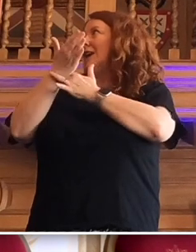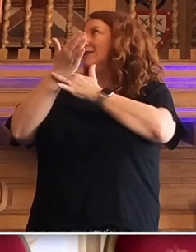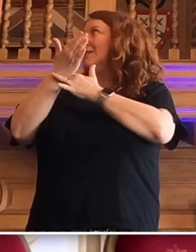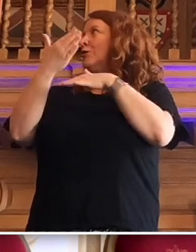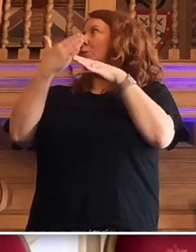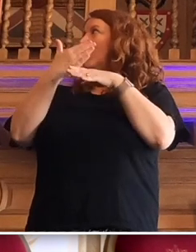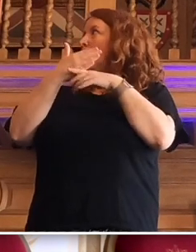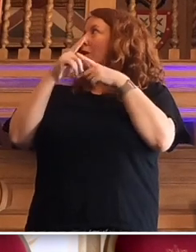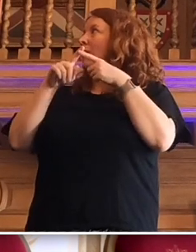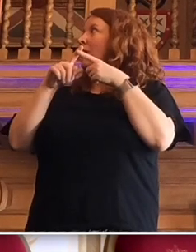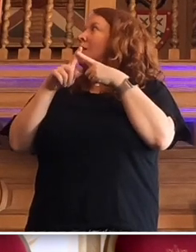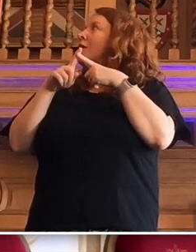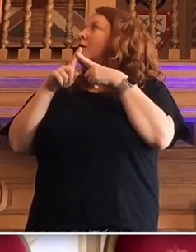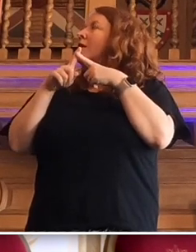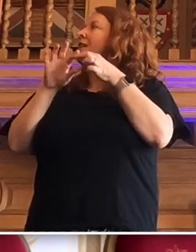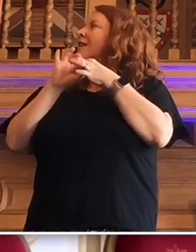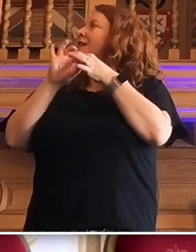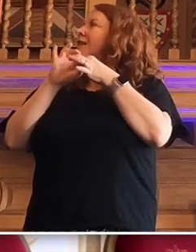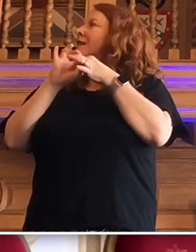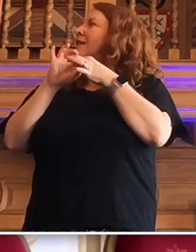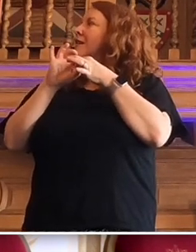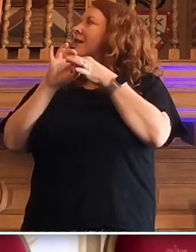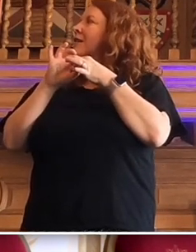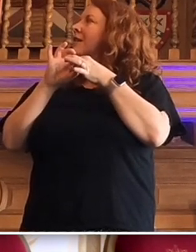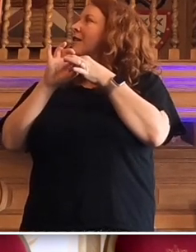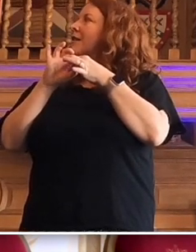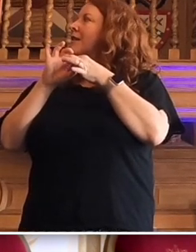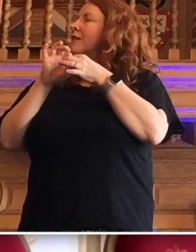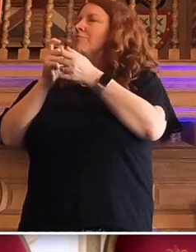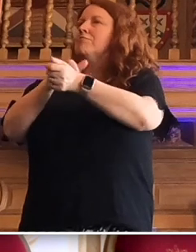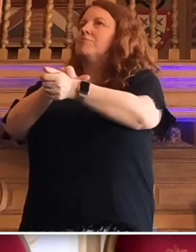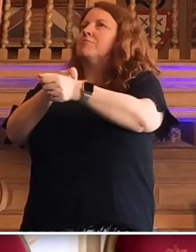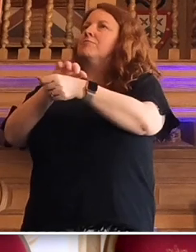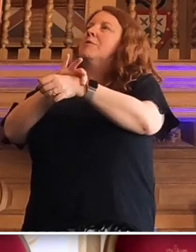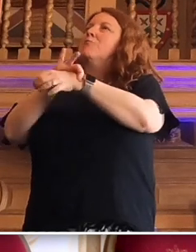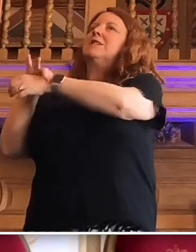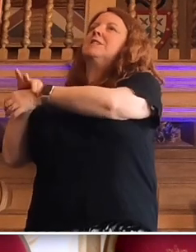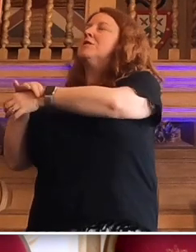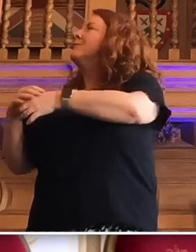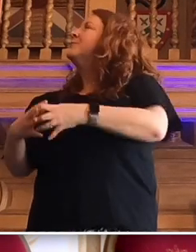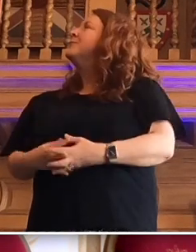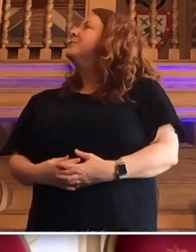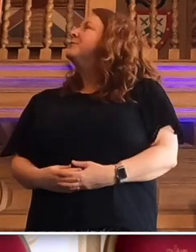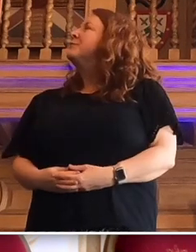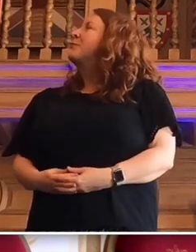employment and targeting, et cetera, apprenticeships, having,